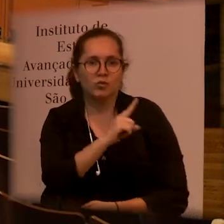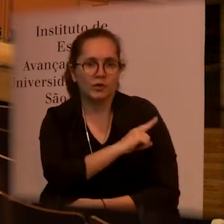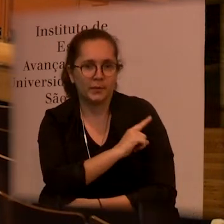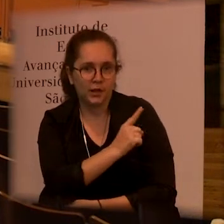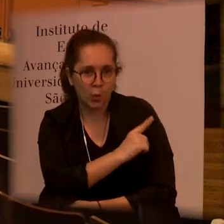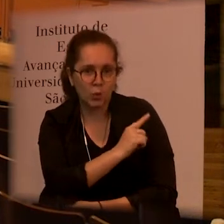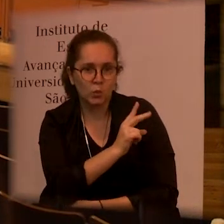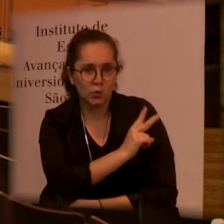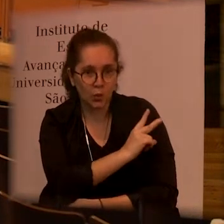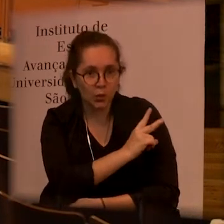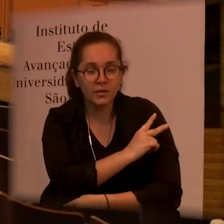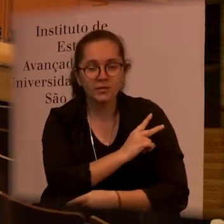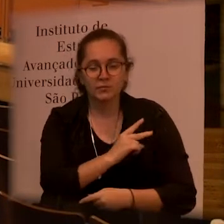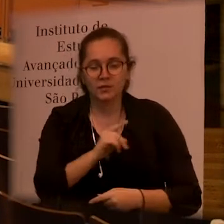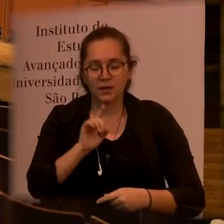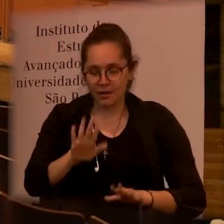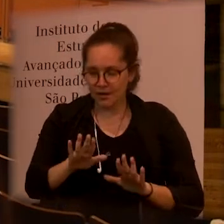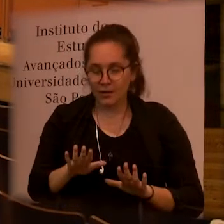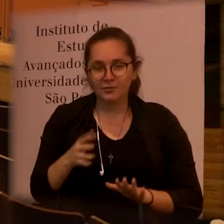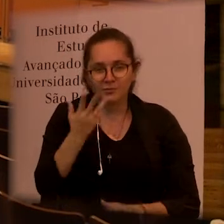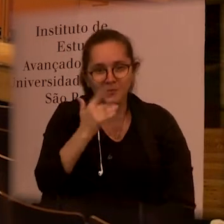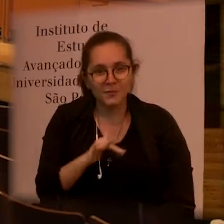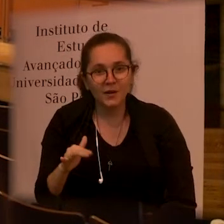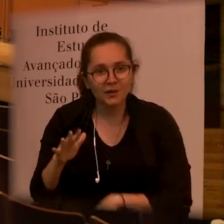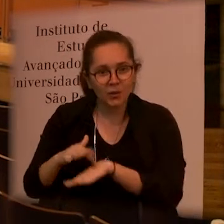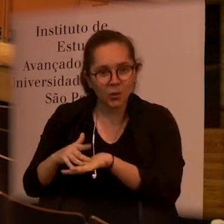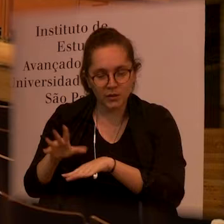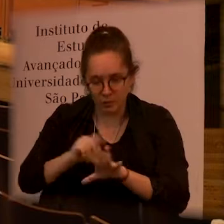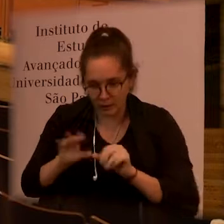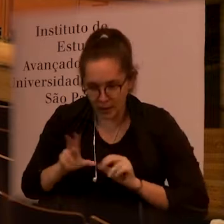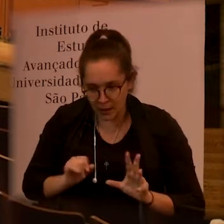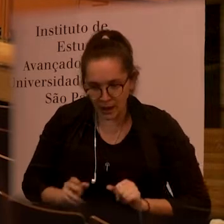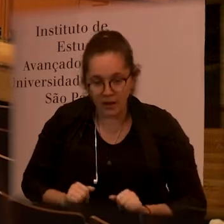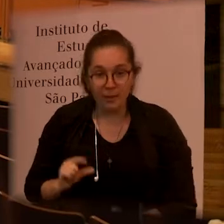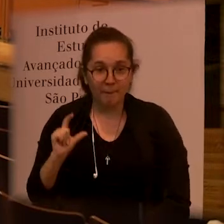the elementary school is the one which is most probable to